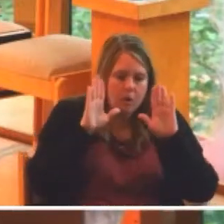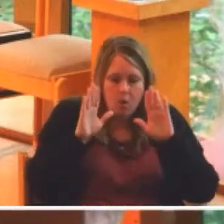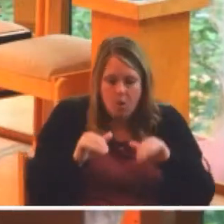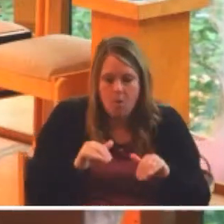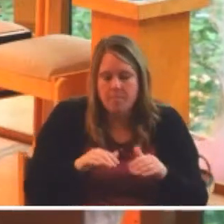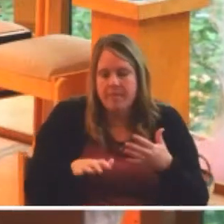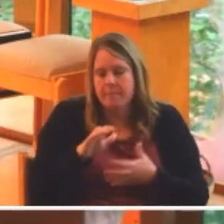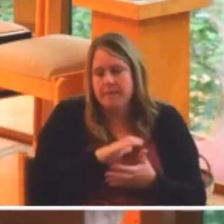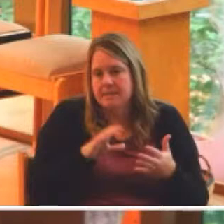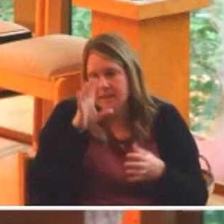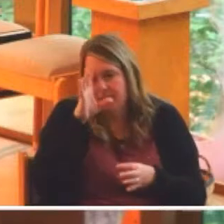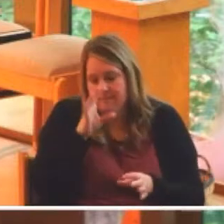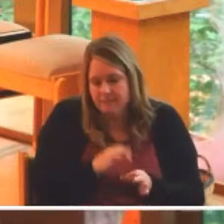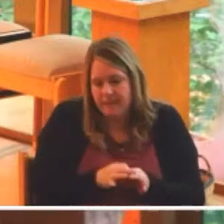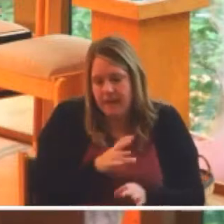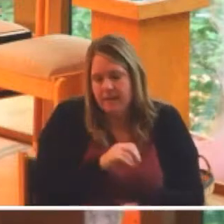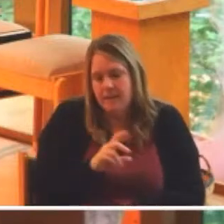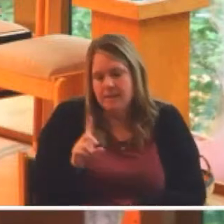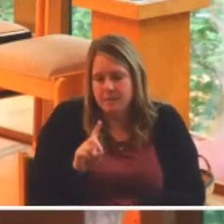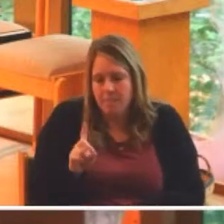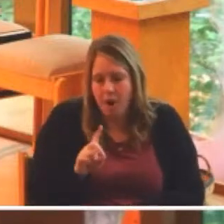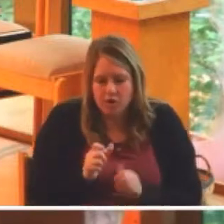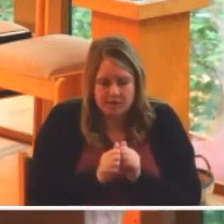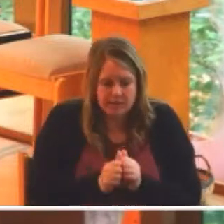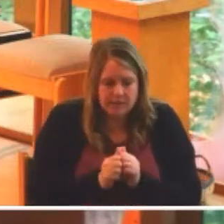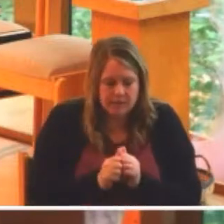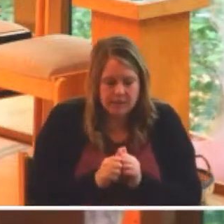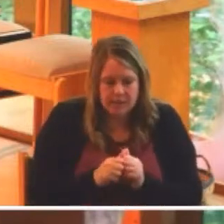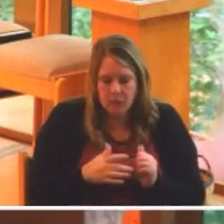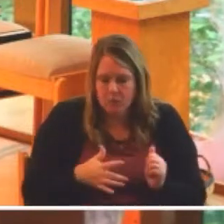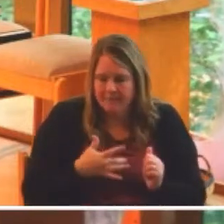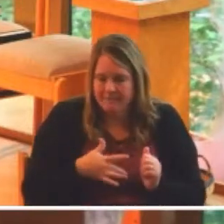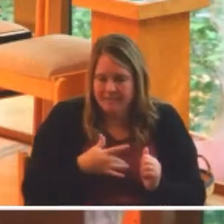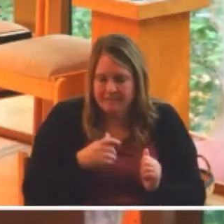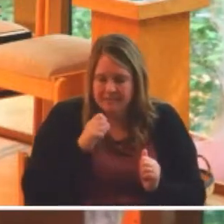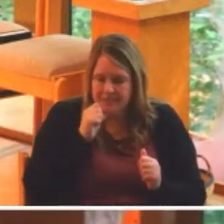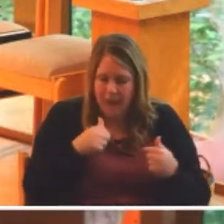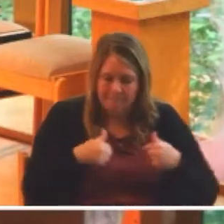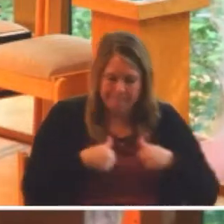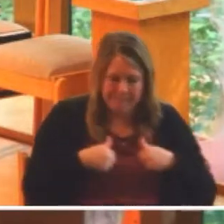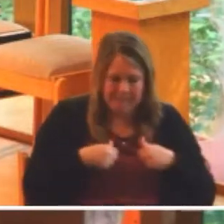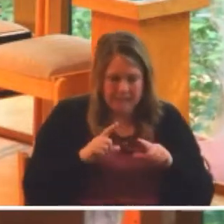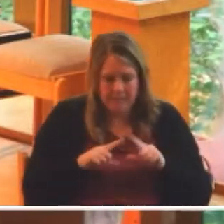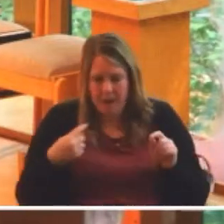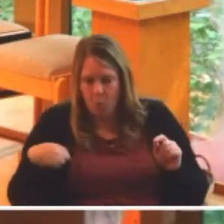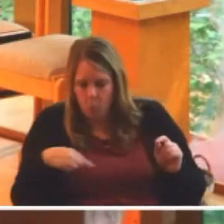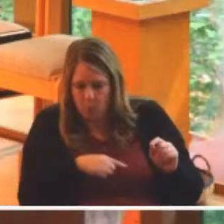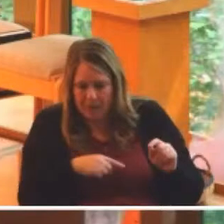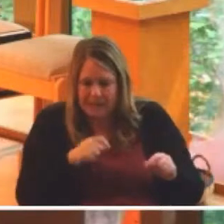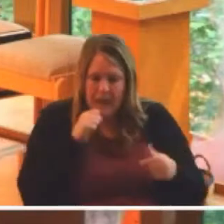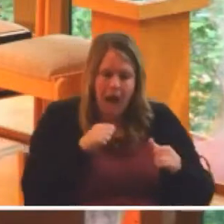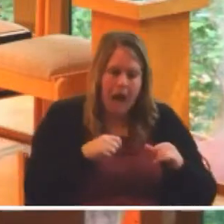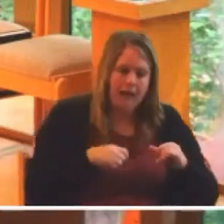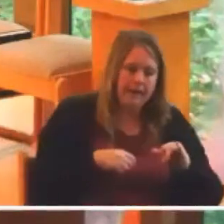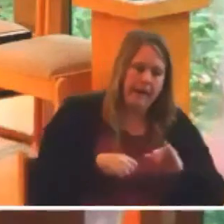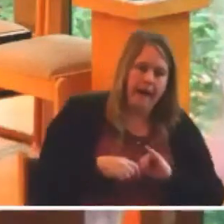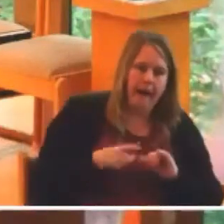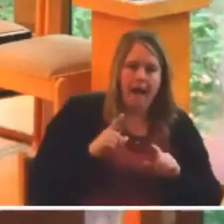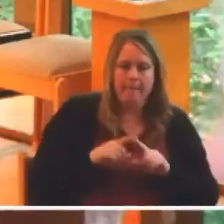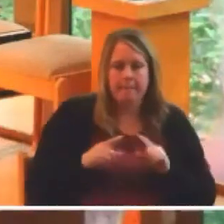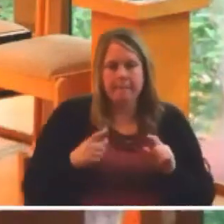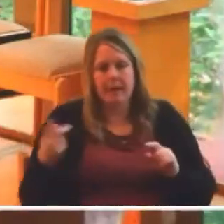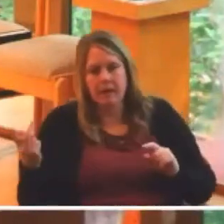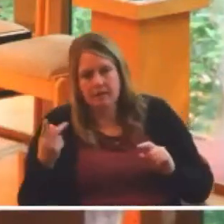of our faith and democracy, we find ourselves in a place that says, not me, but we, not I, but us, not a party,